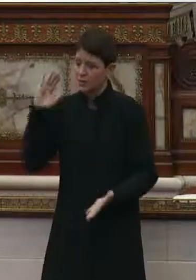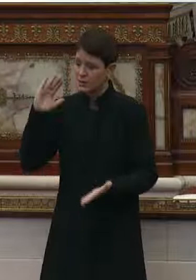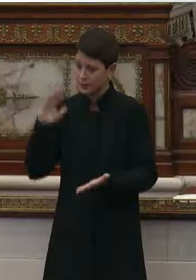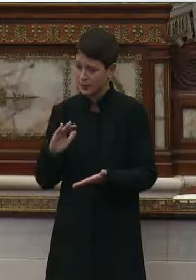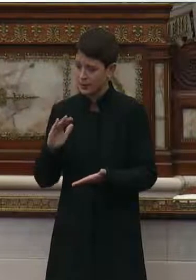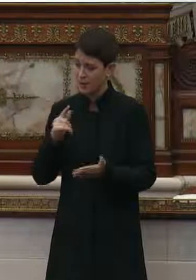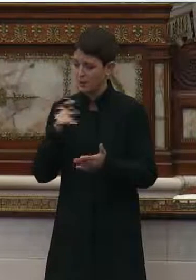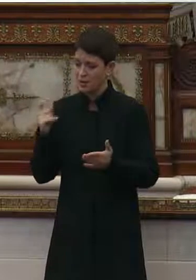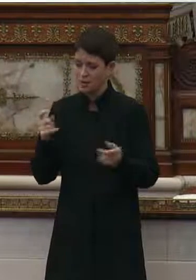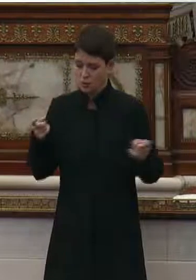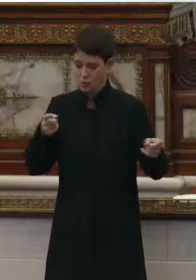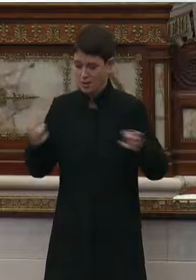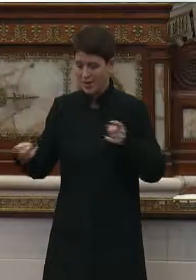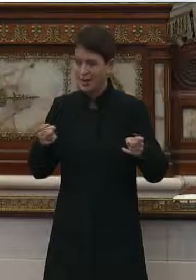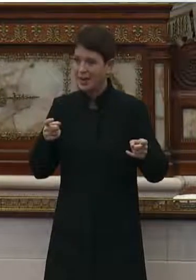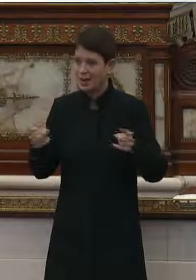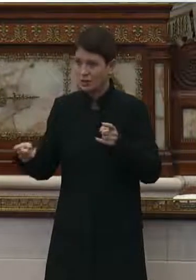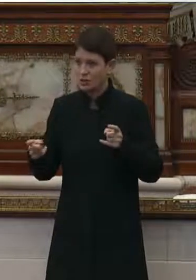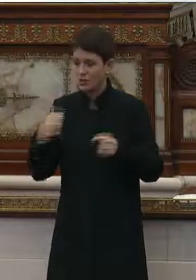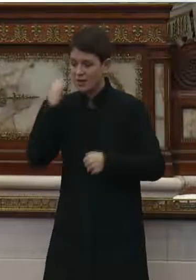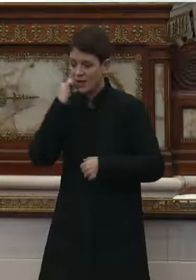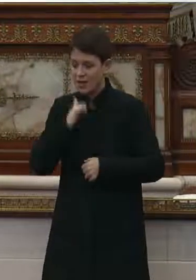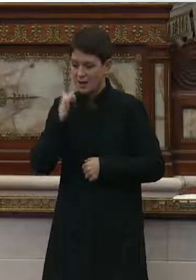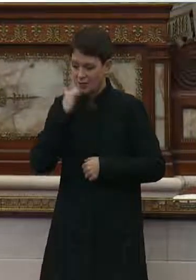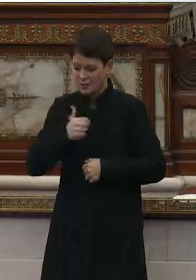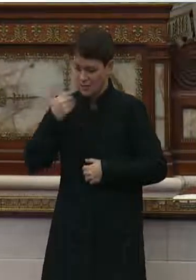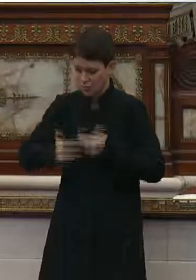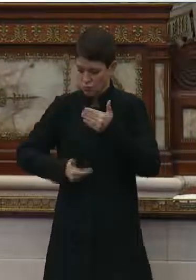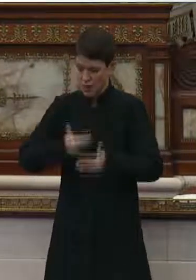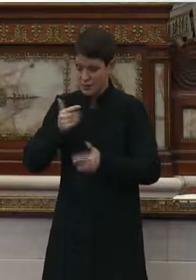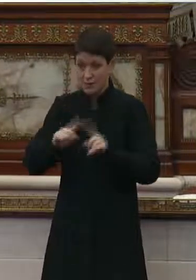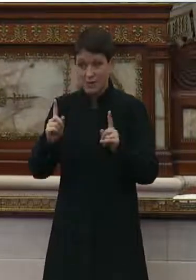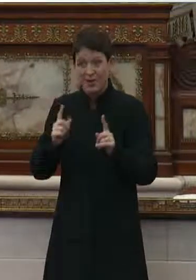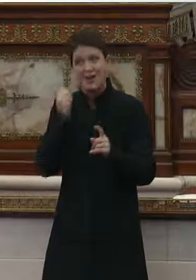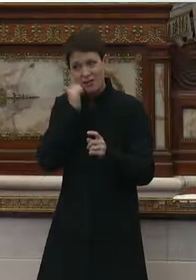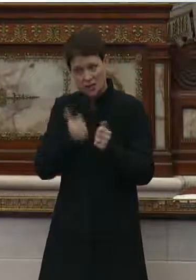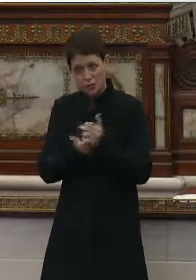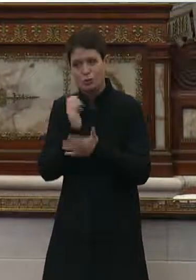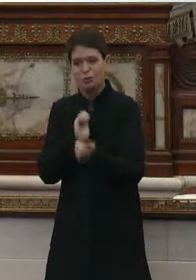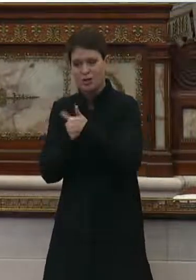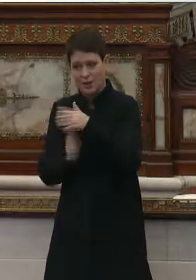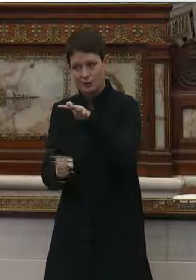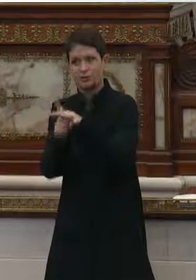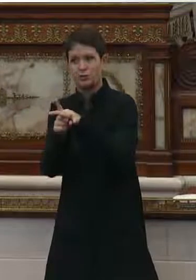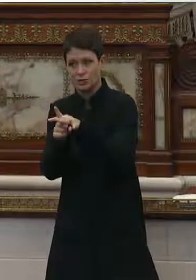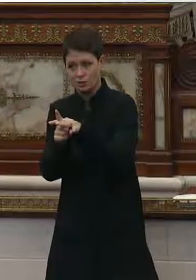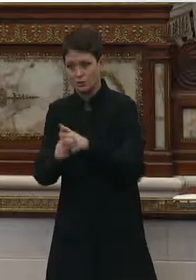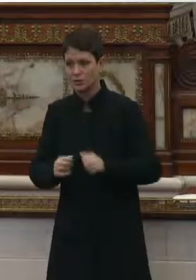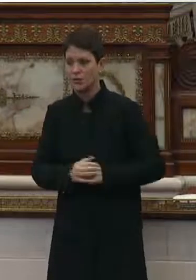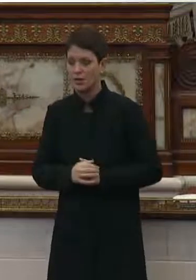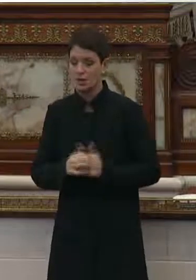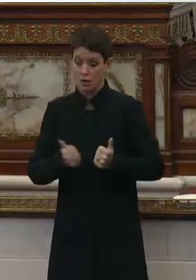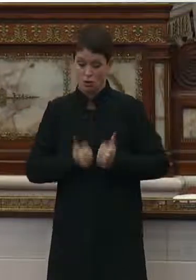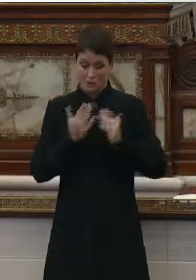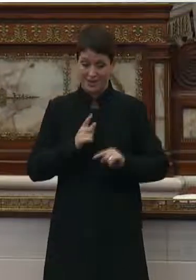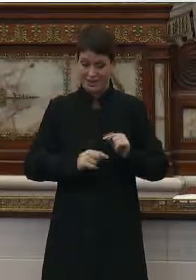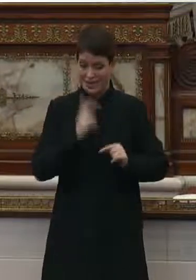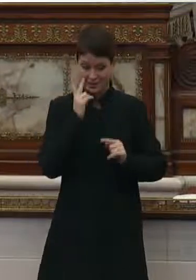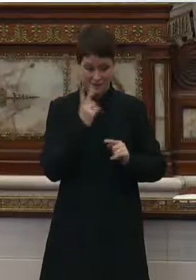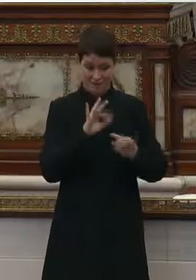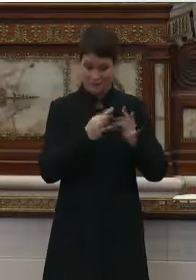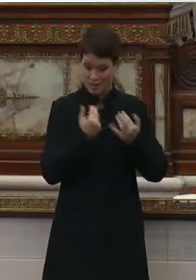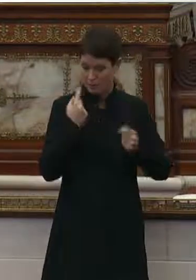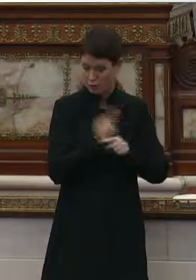on the logistics, every day is still a new challenge. Residents cannot see their families regularly,